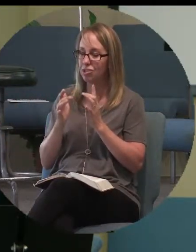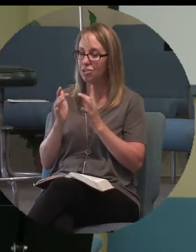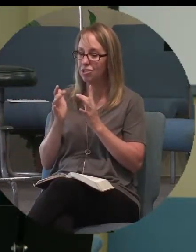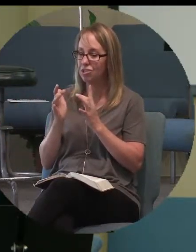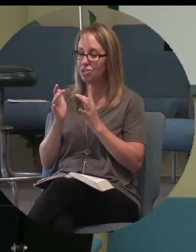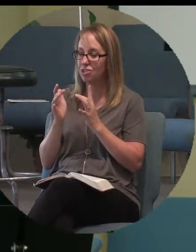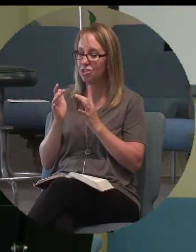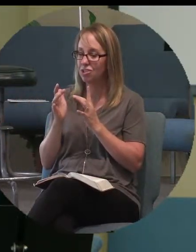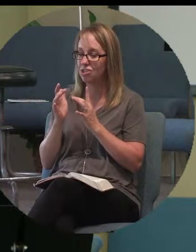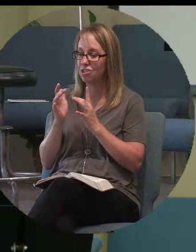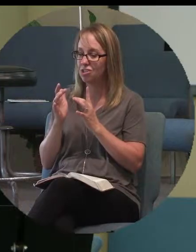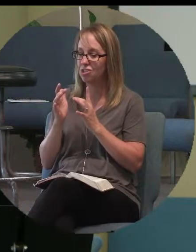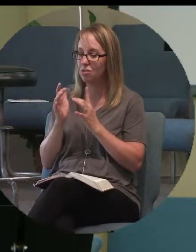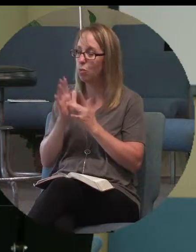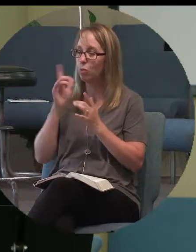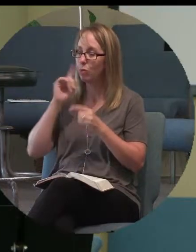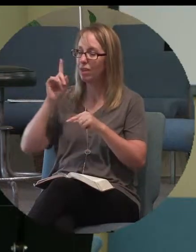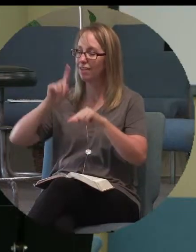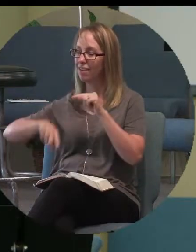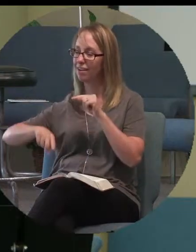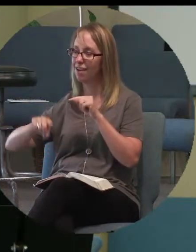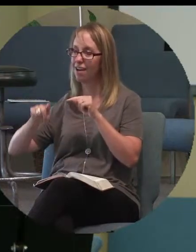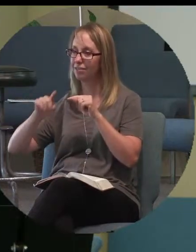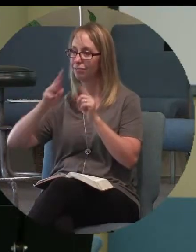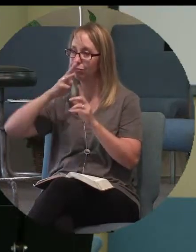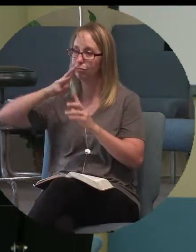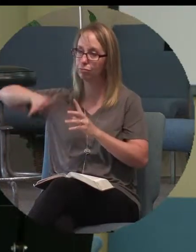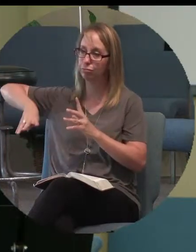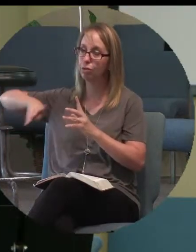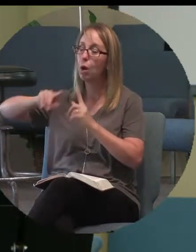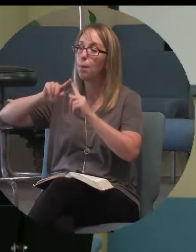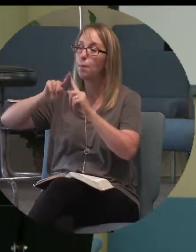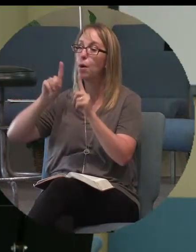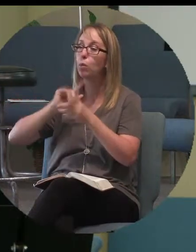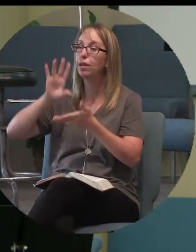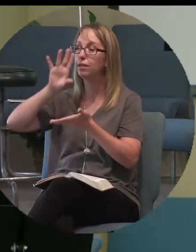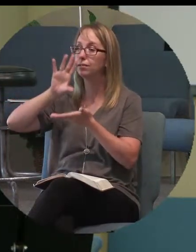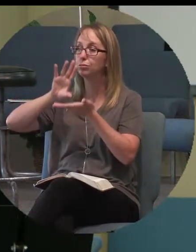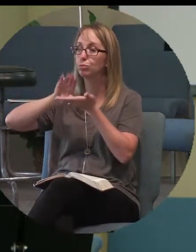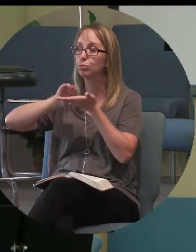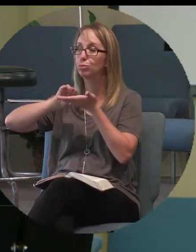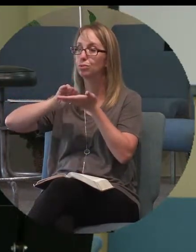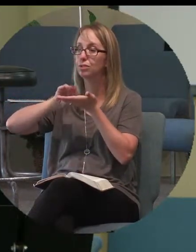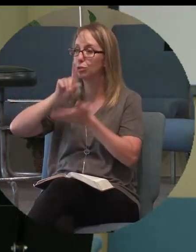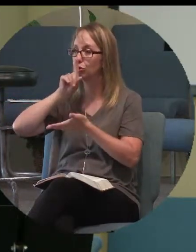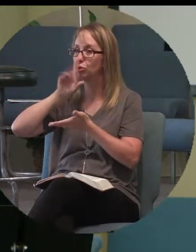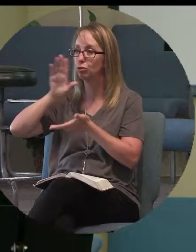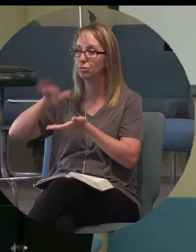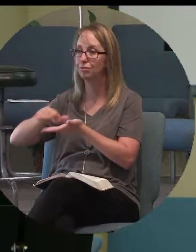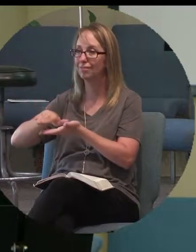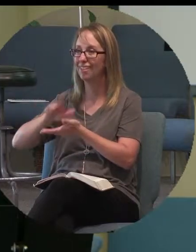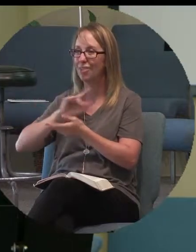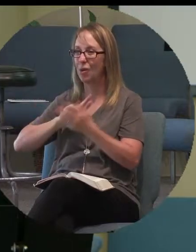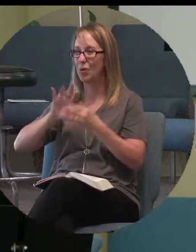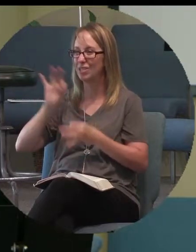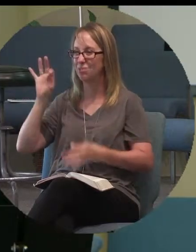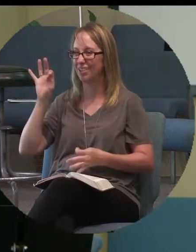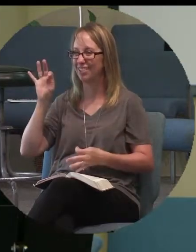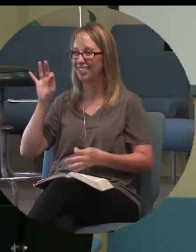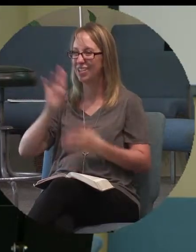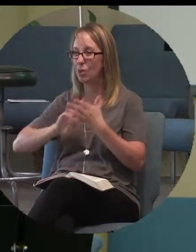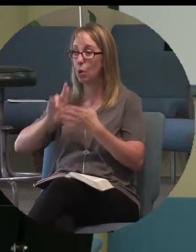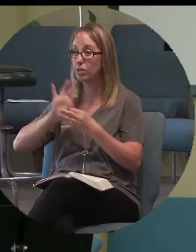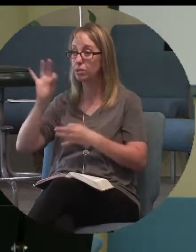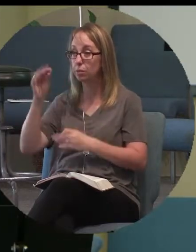But we can quench the Holy Spirit. We can stifle the Holy Spirit. And so I want us to begin looking this morning in Luke chapter